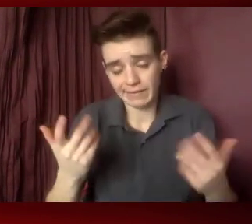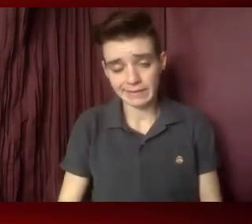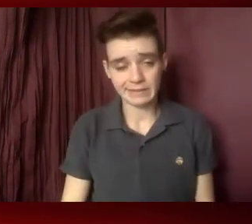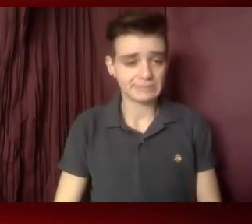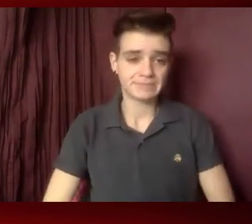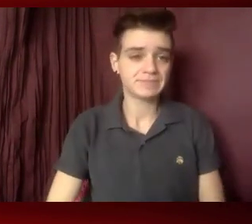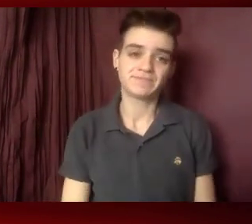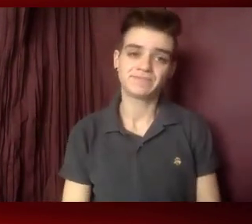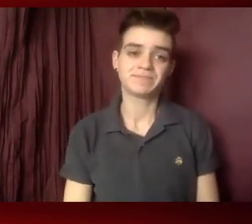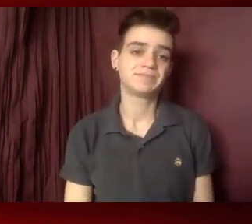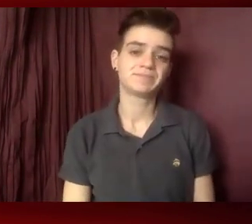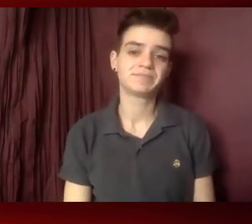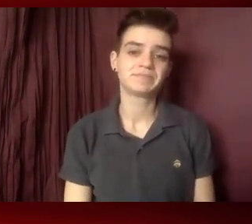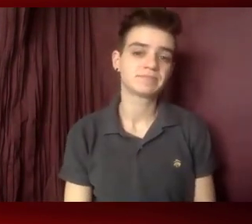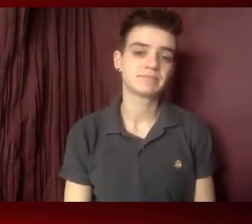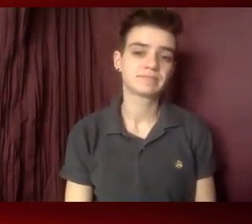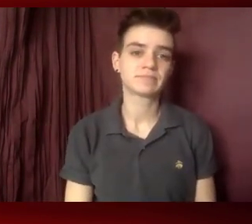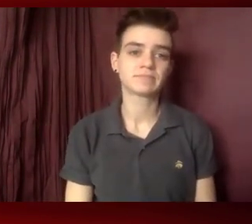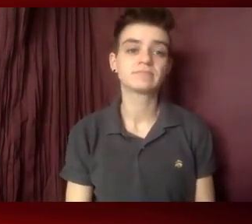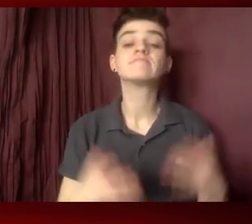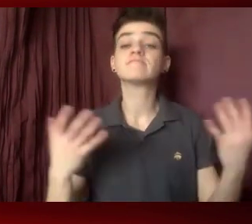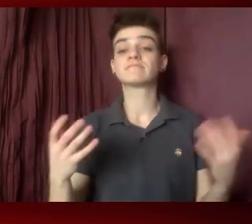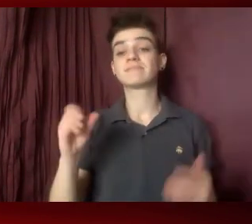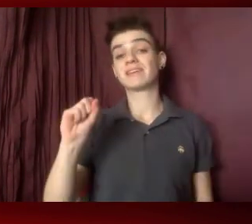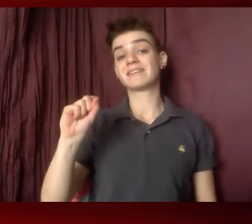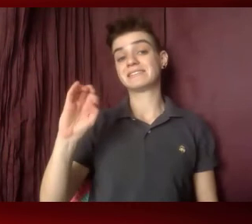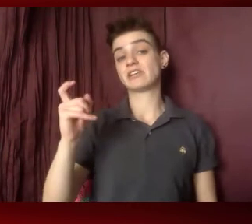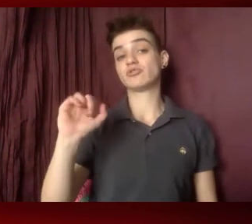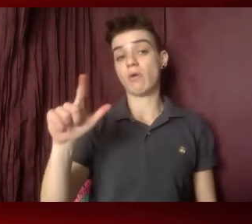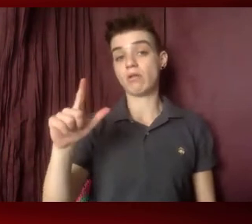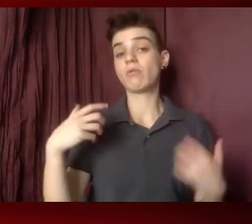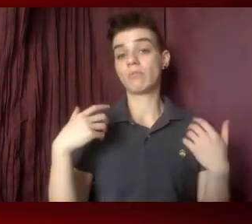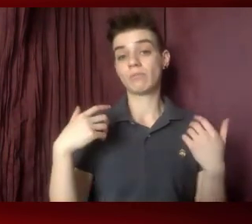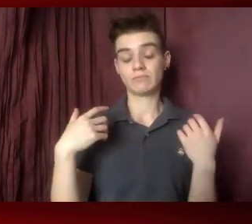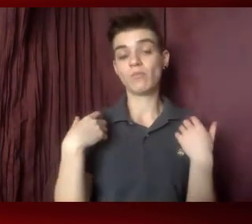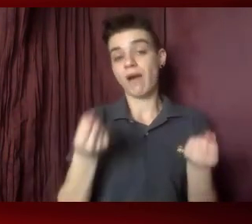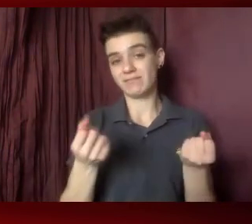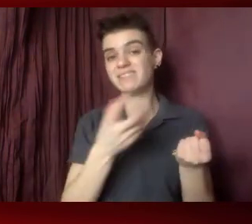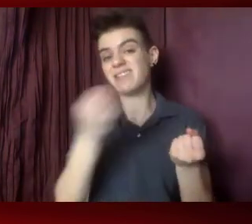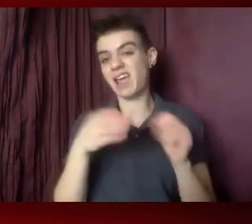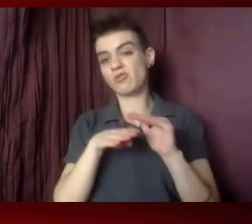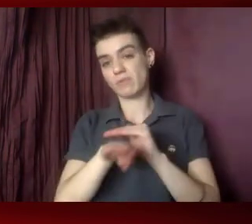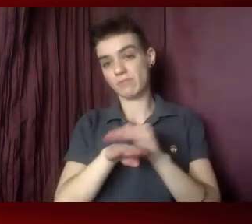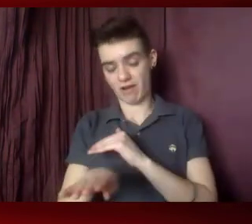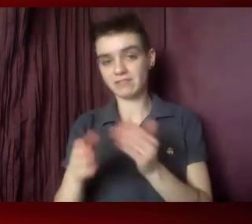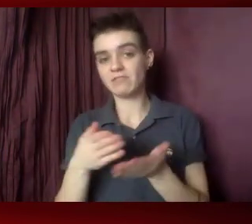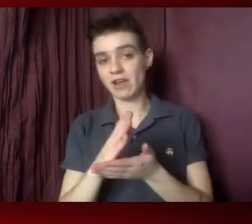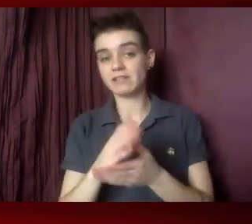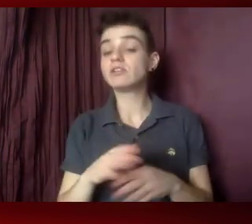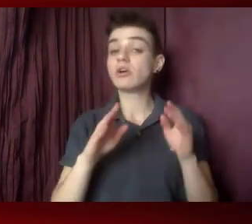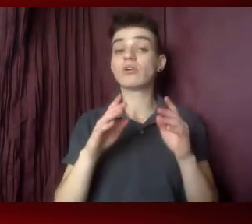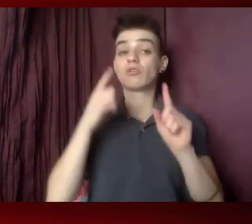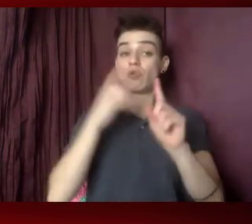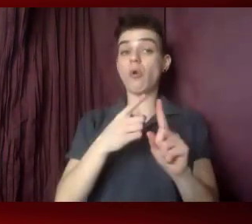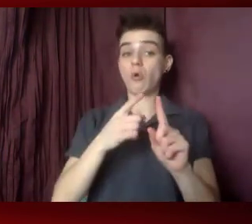So, sexual wellness and reproductive rights. The goal of this one is to focus on the